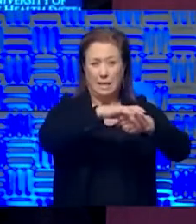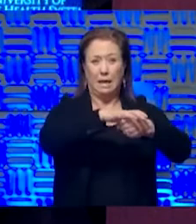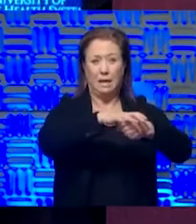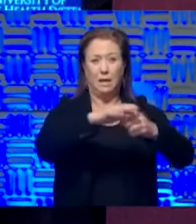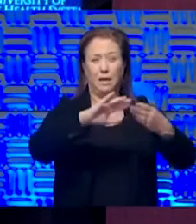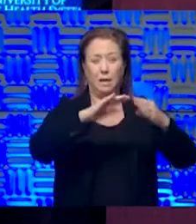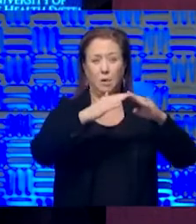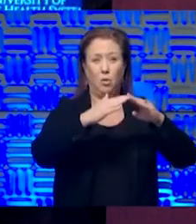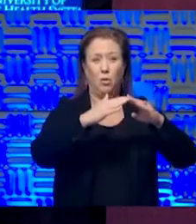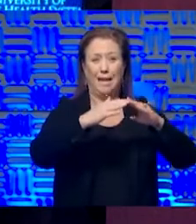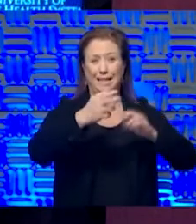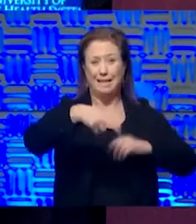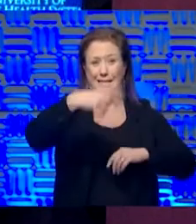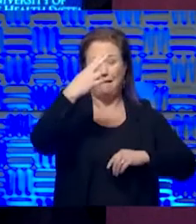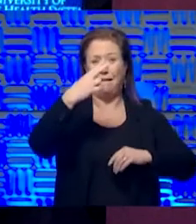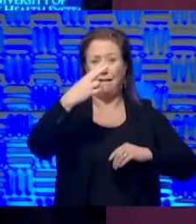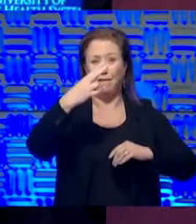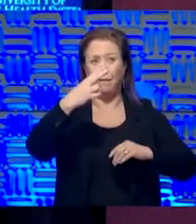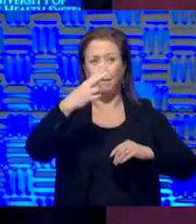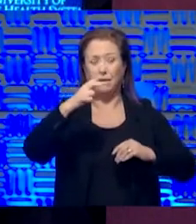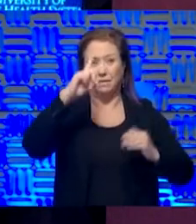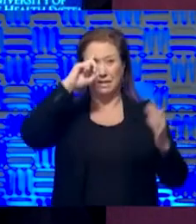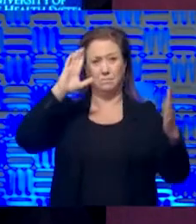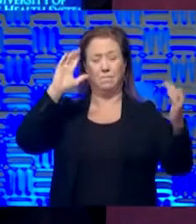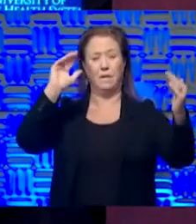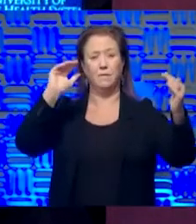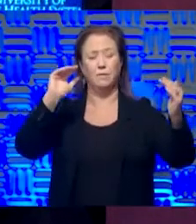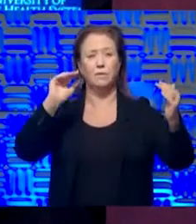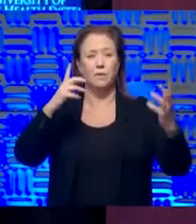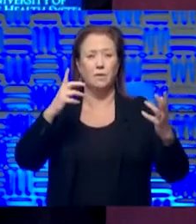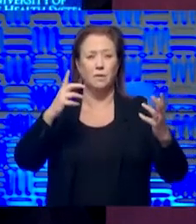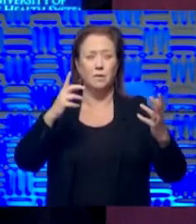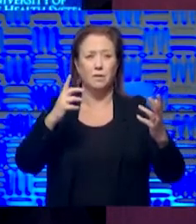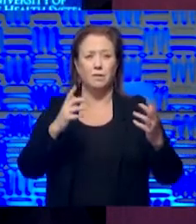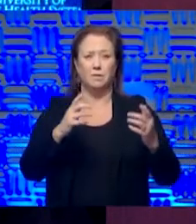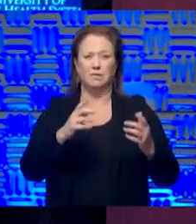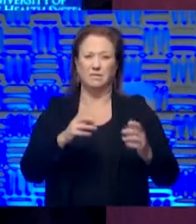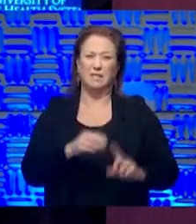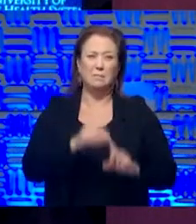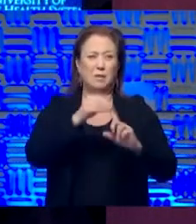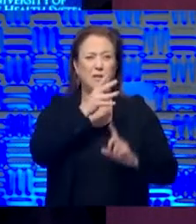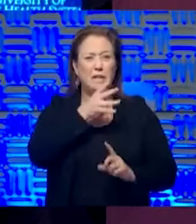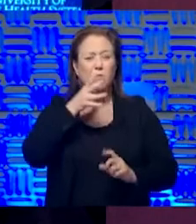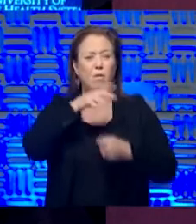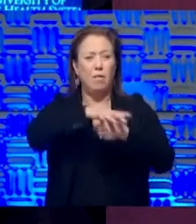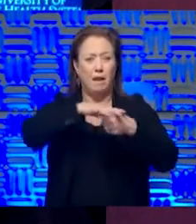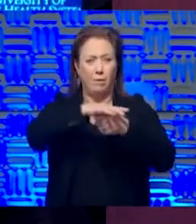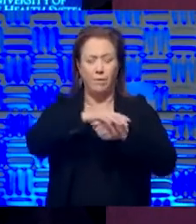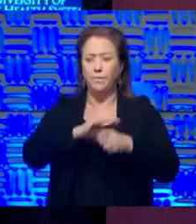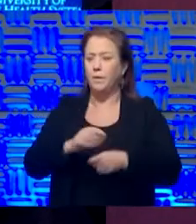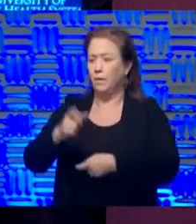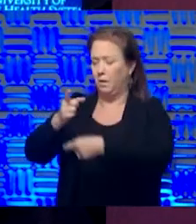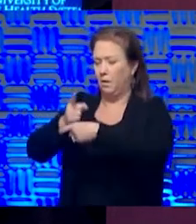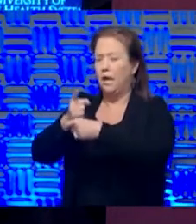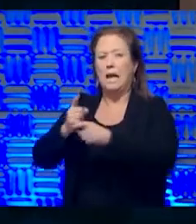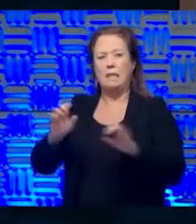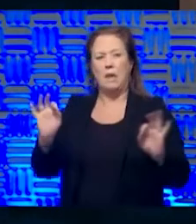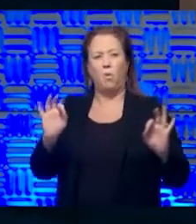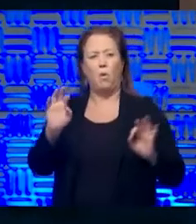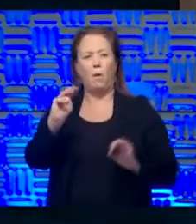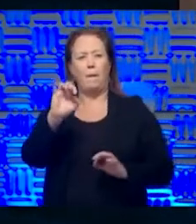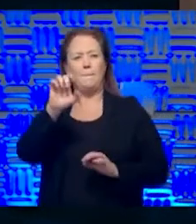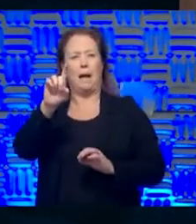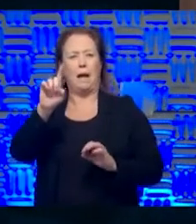the community prevalence, which is higher than I think we would have expected, especially maybe in a more rural area. Now again, these were mildly symptomatic